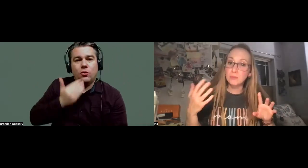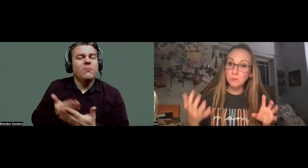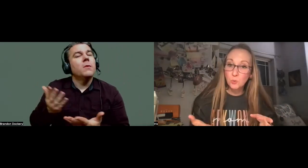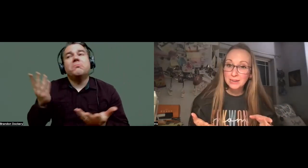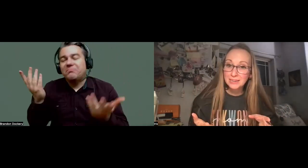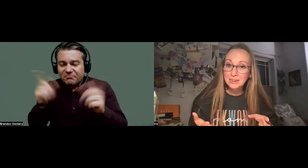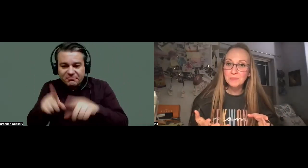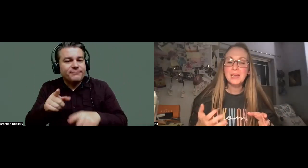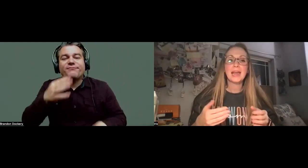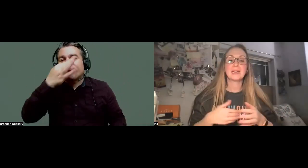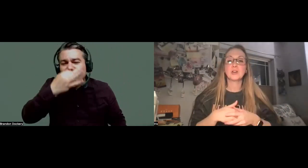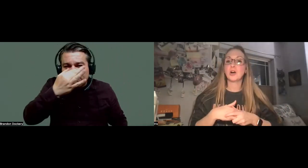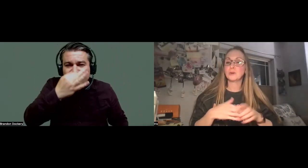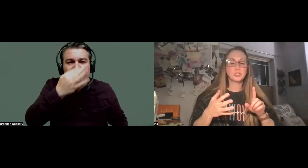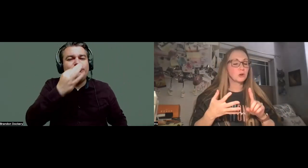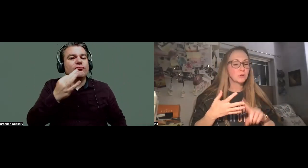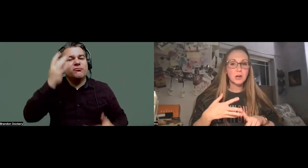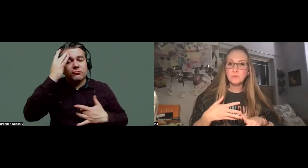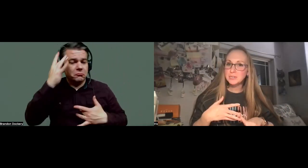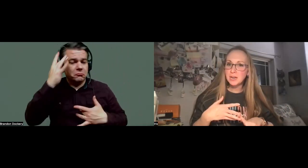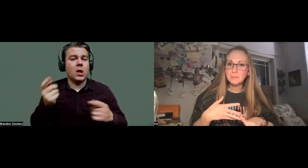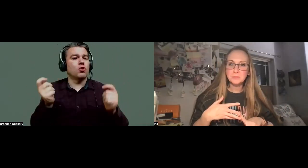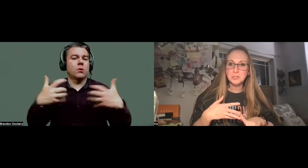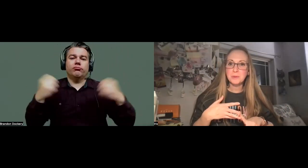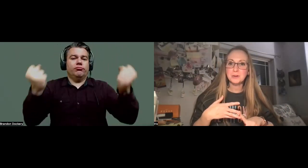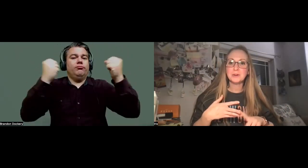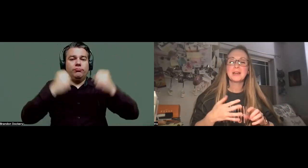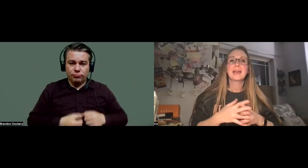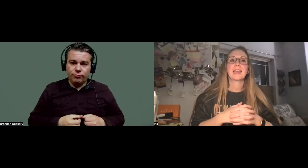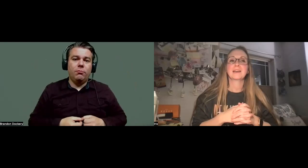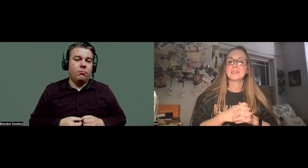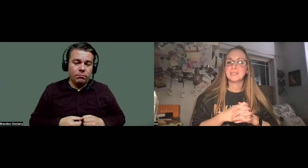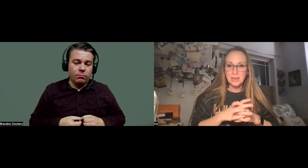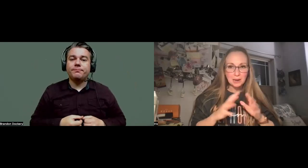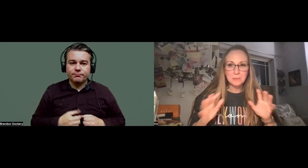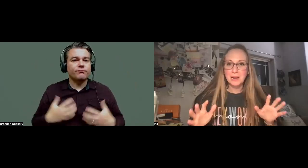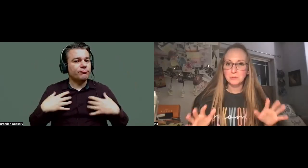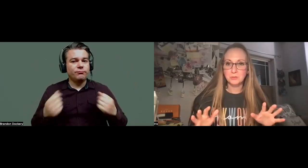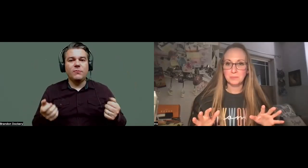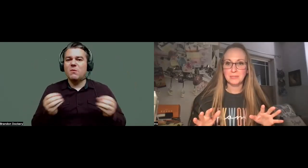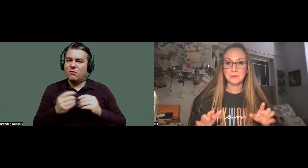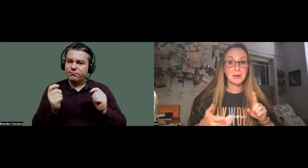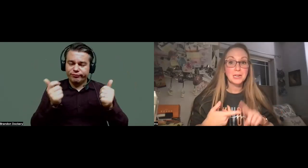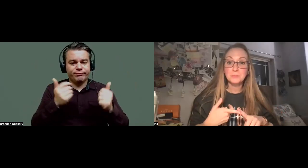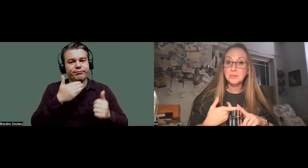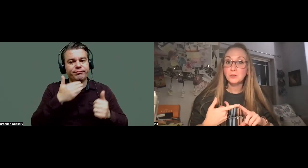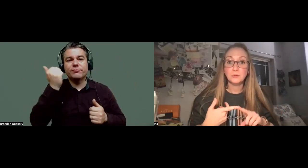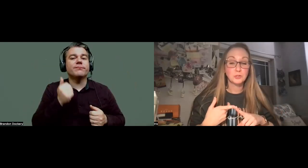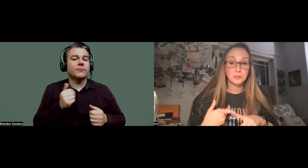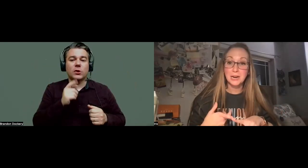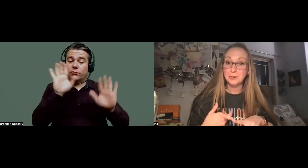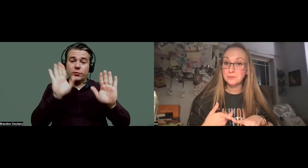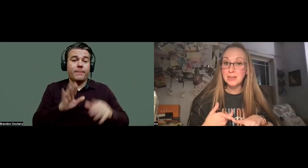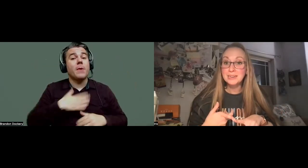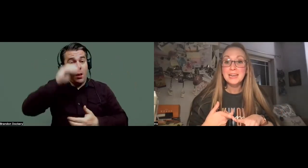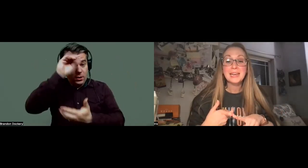we get over them quickly and our, just our recovery time is much better. And it's been absolutely amazing. My husband, who